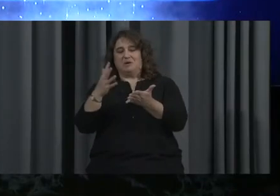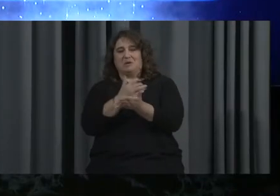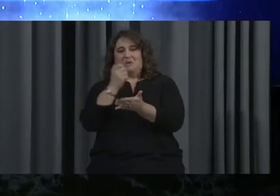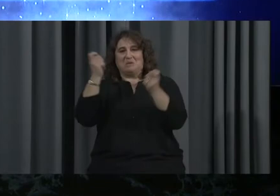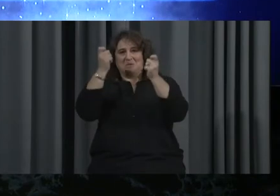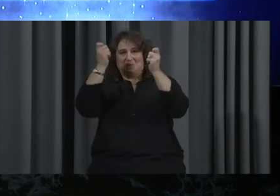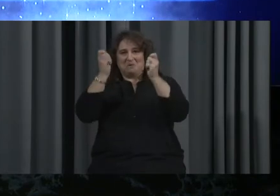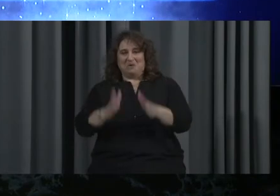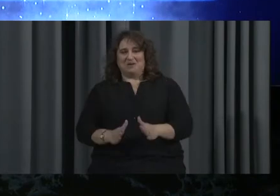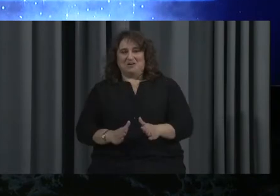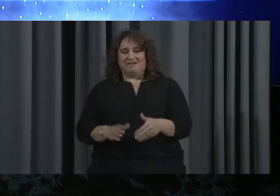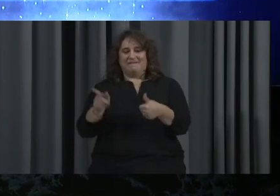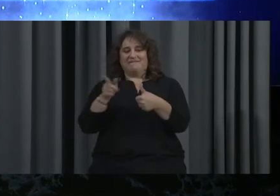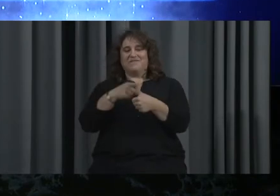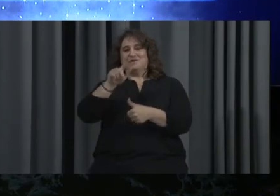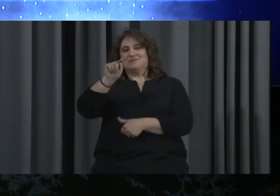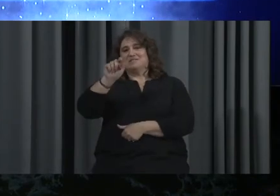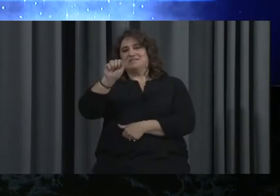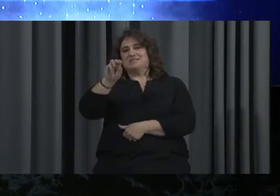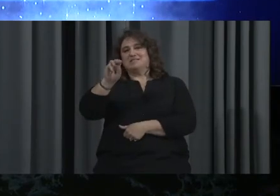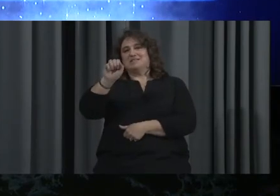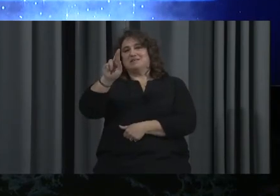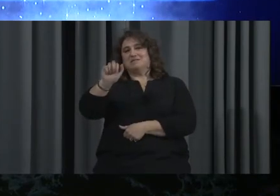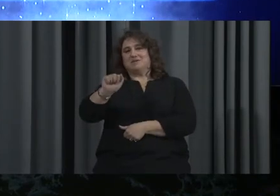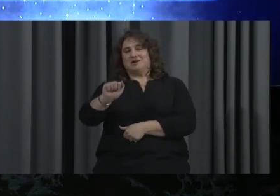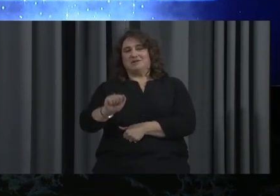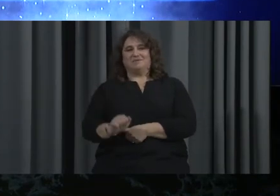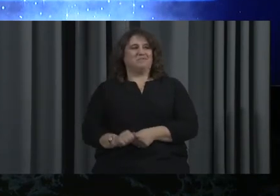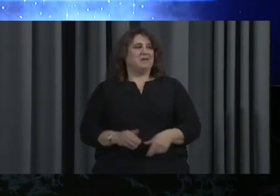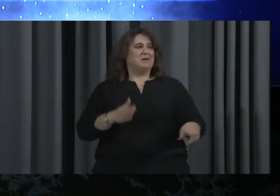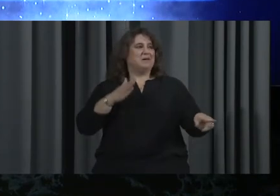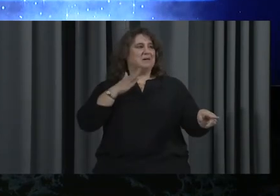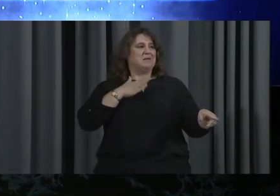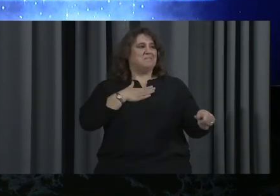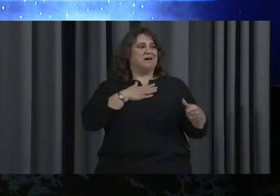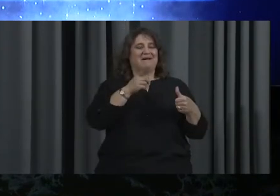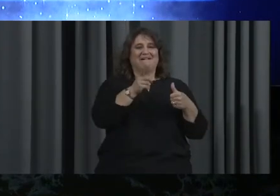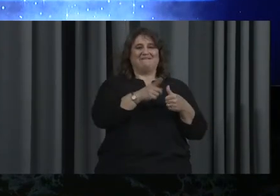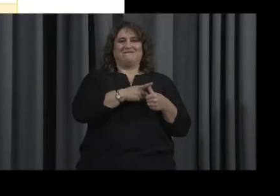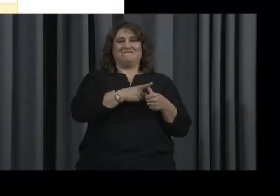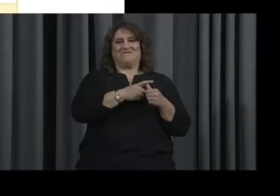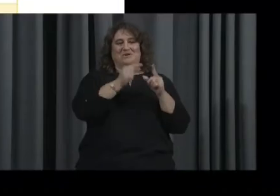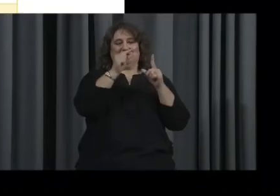I think you're going first. All right. The first one I have on my list is retirement.